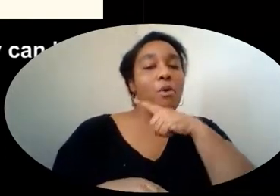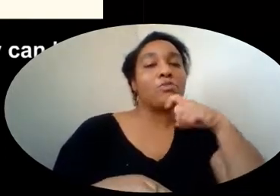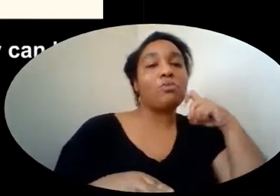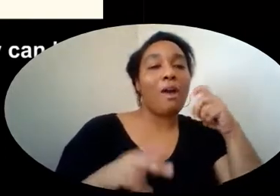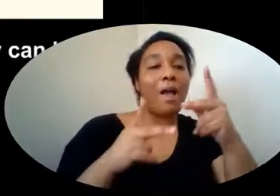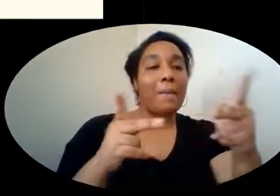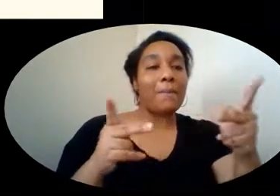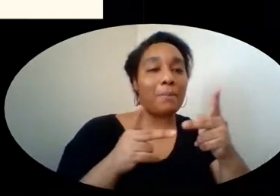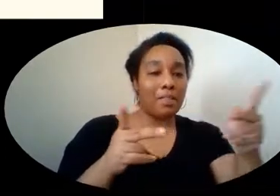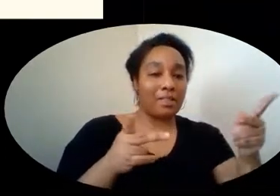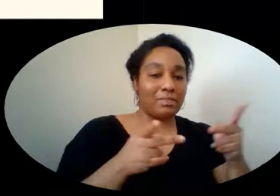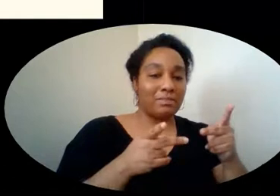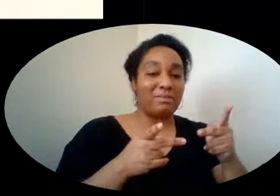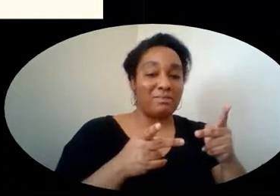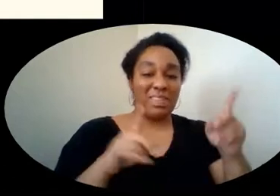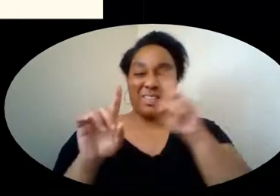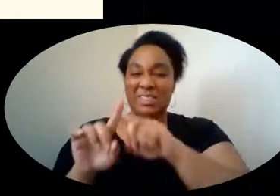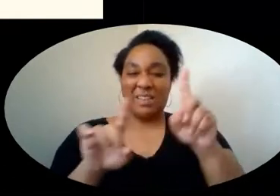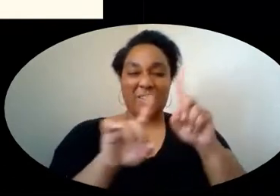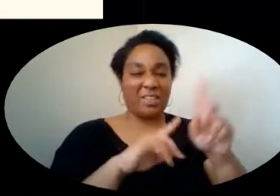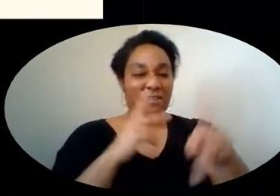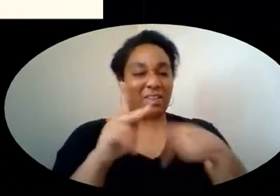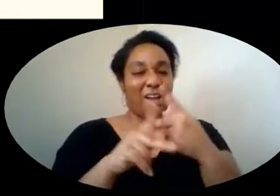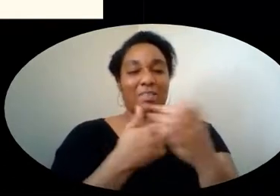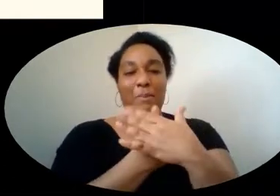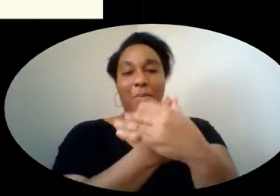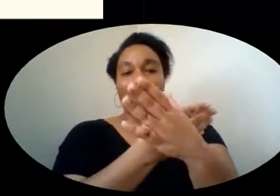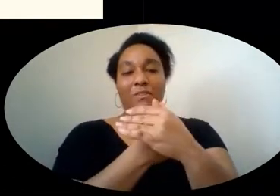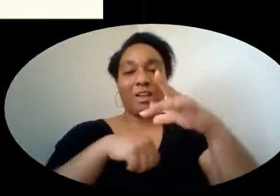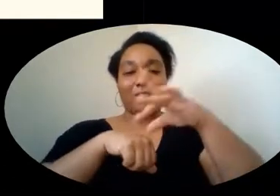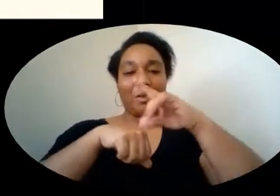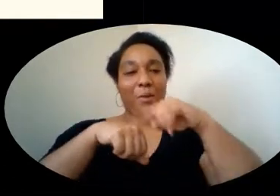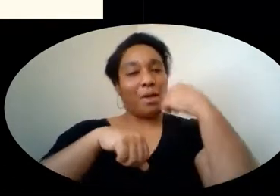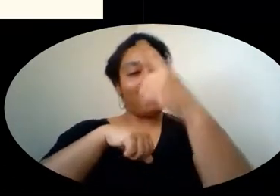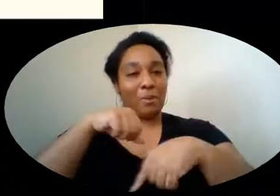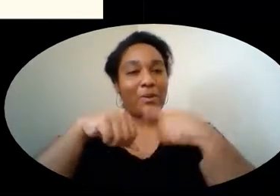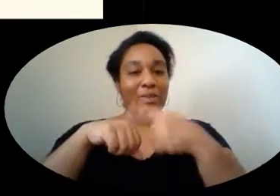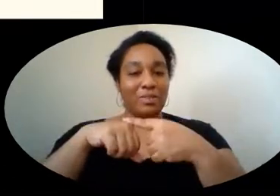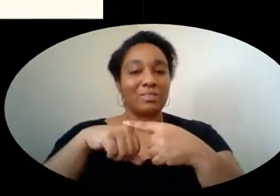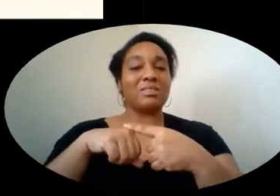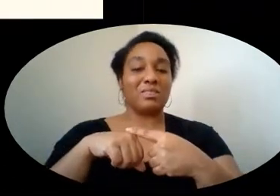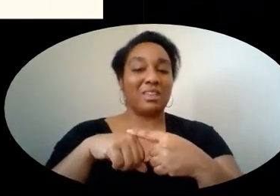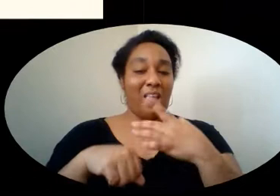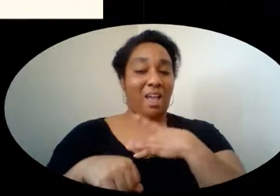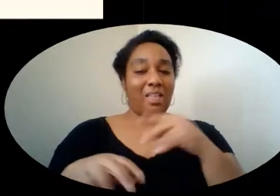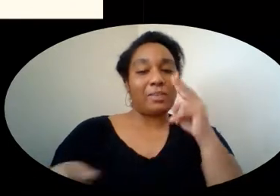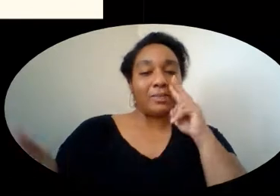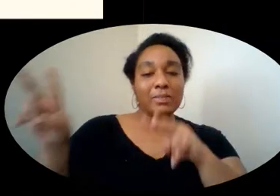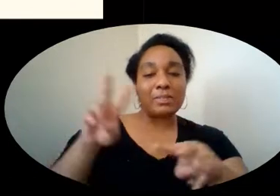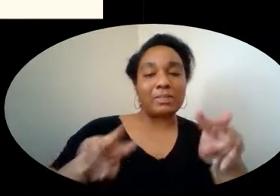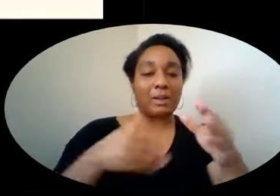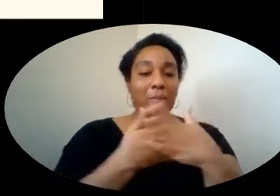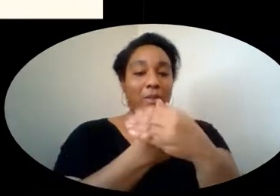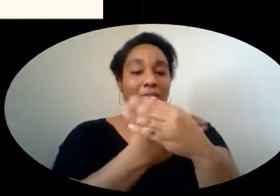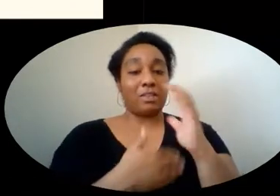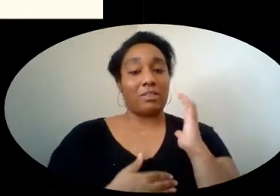places. There are many different kinds of butterflies around the world. I like observing butterflies